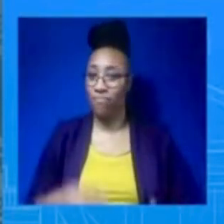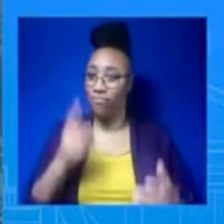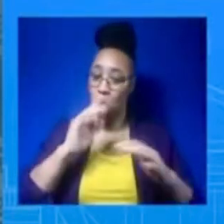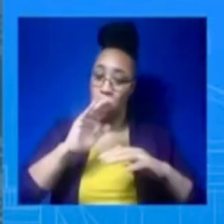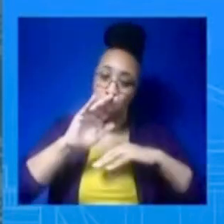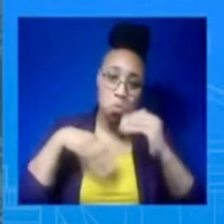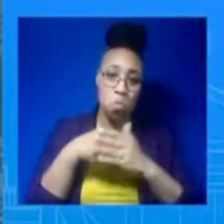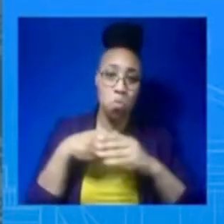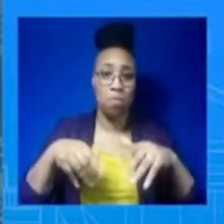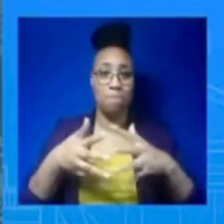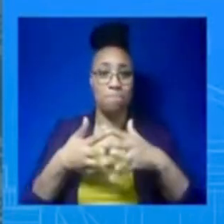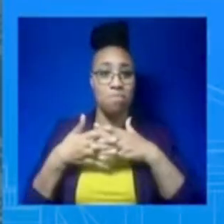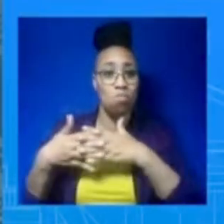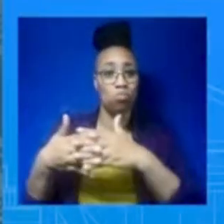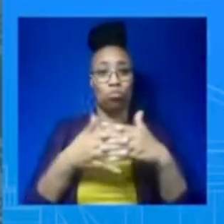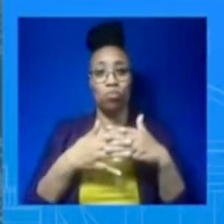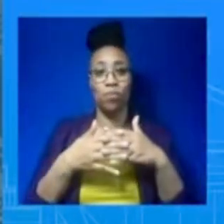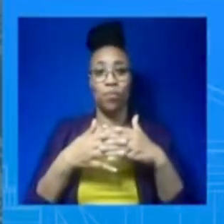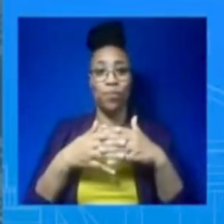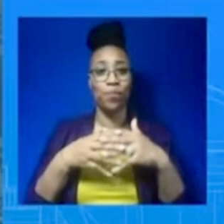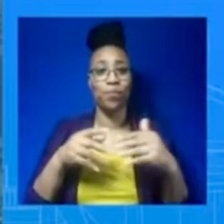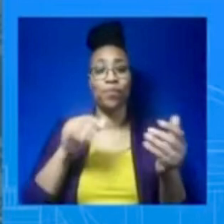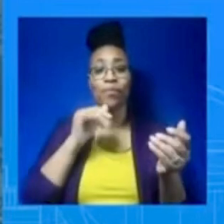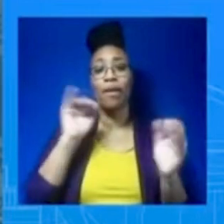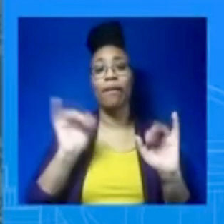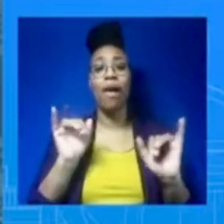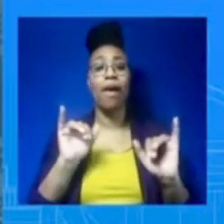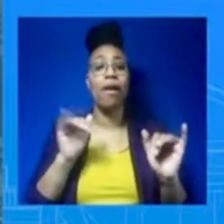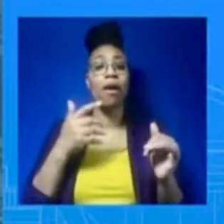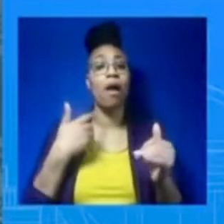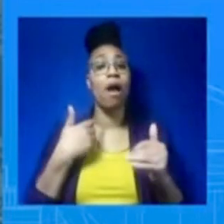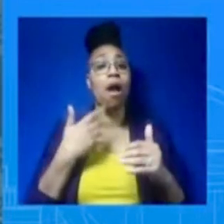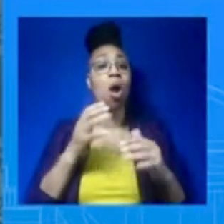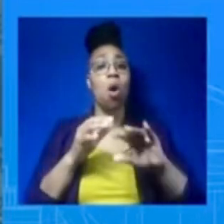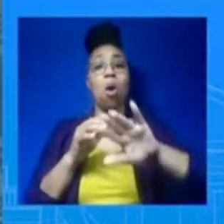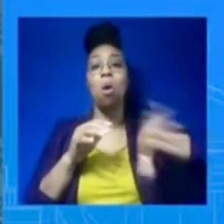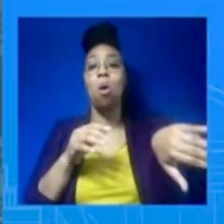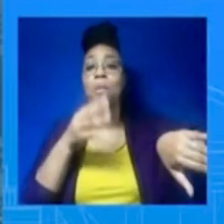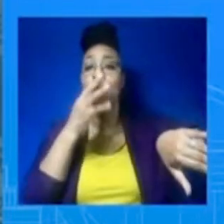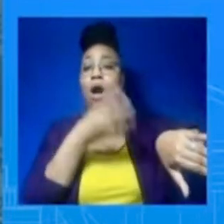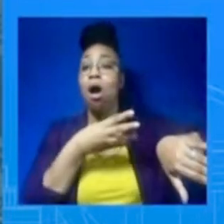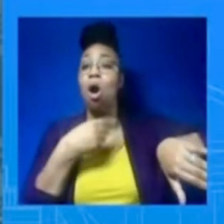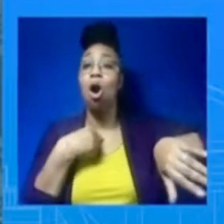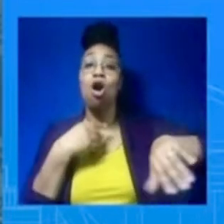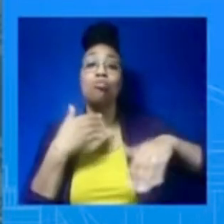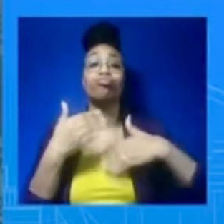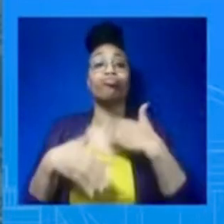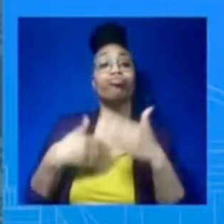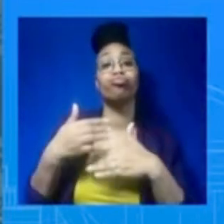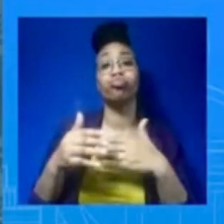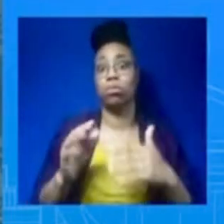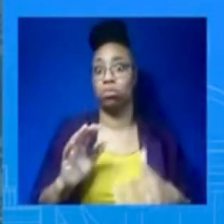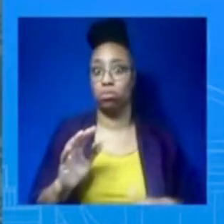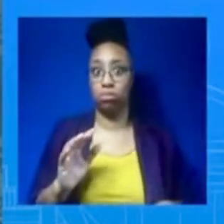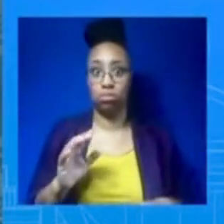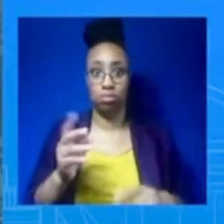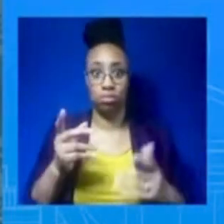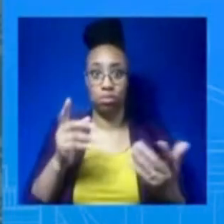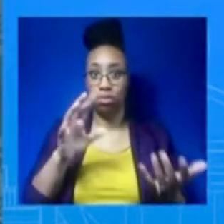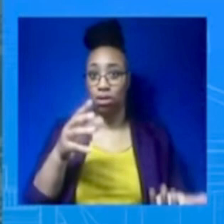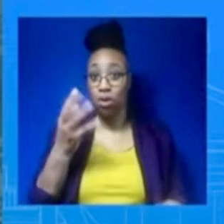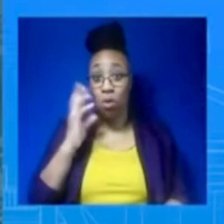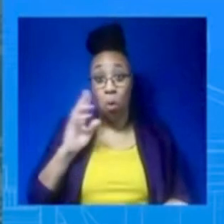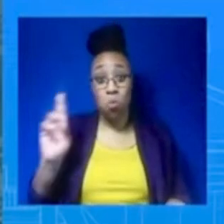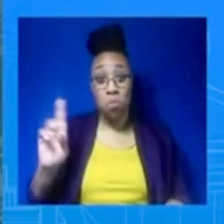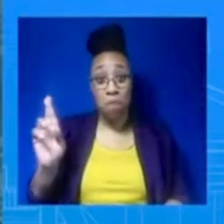what Republicans are trying to do. I just laid out moments ago how Republicans have been talking about for years, for years, how they want to